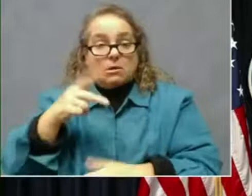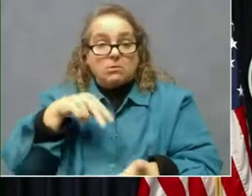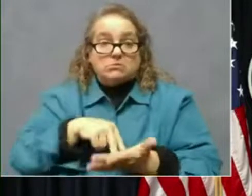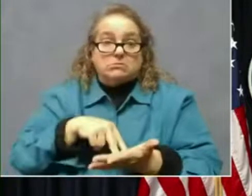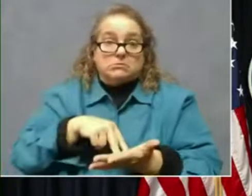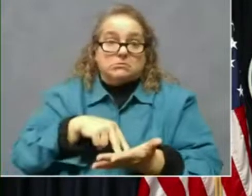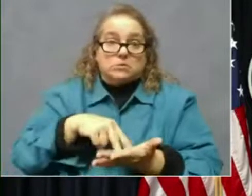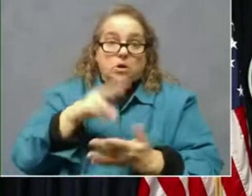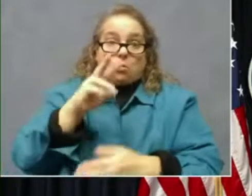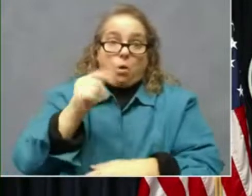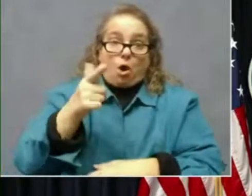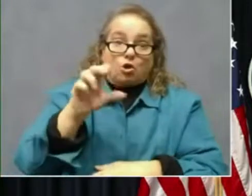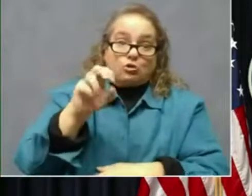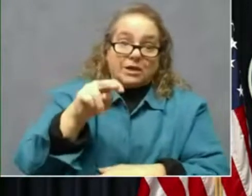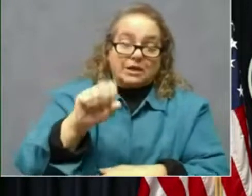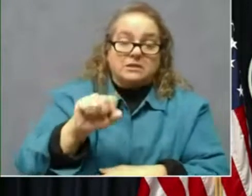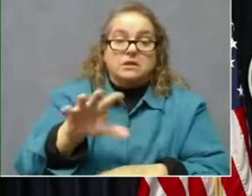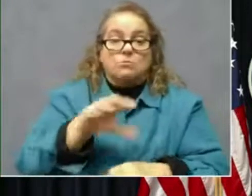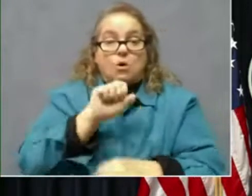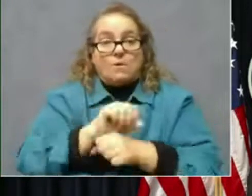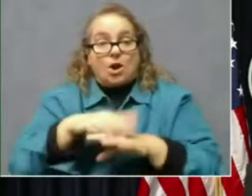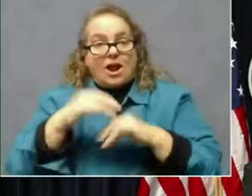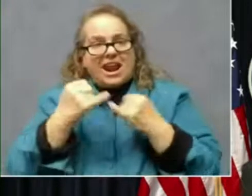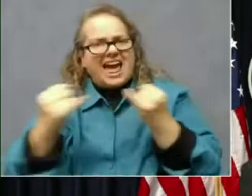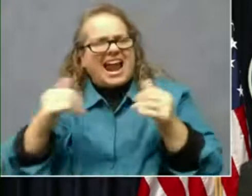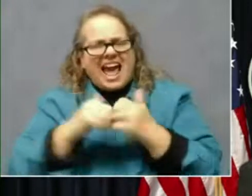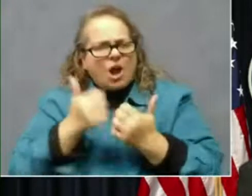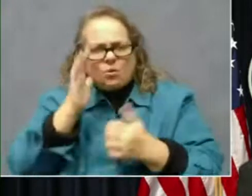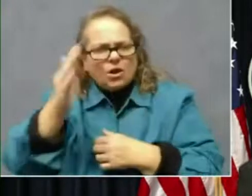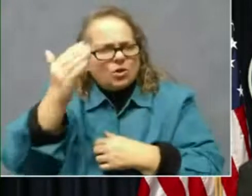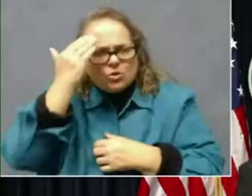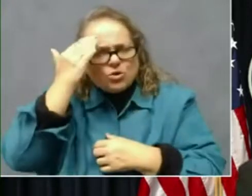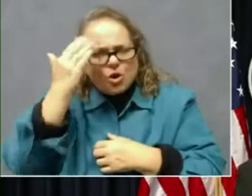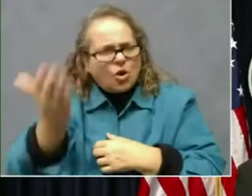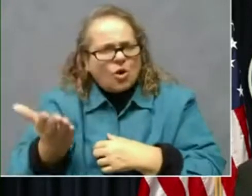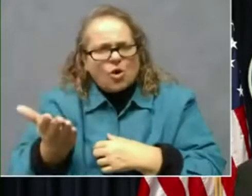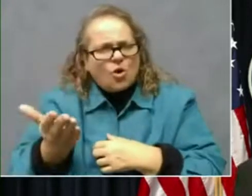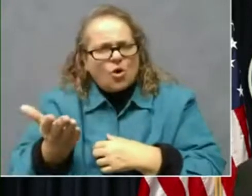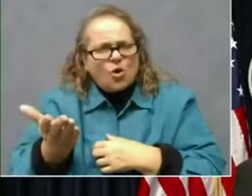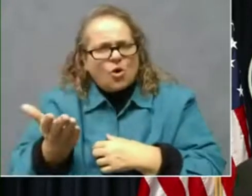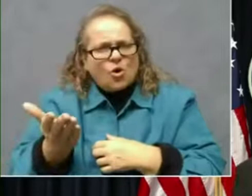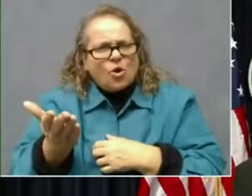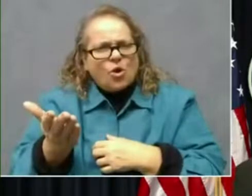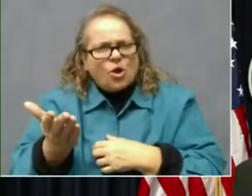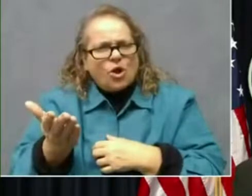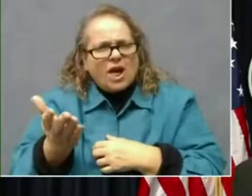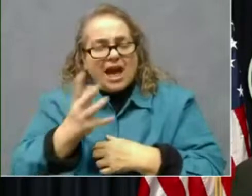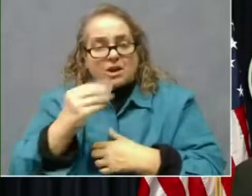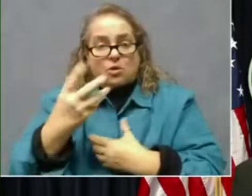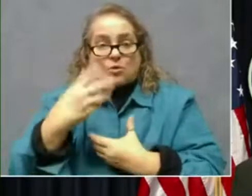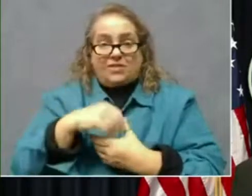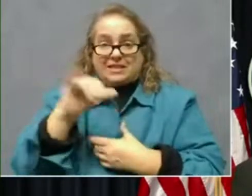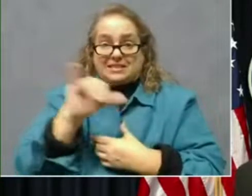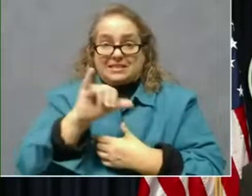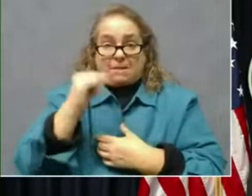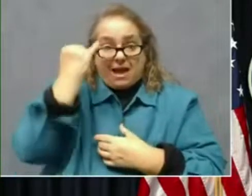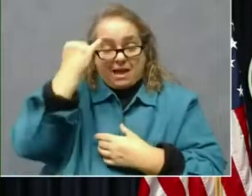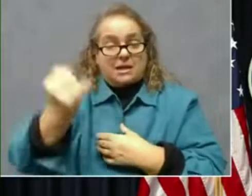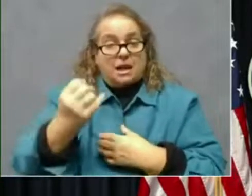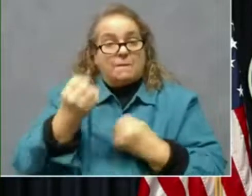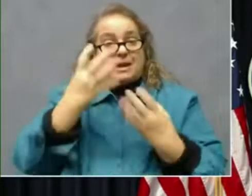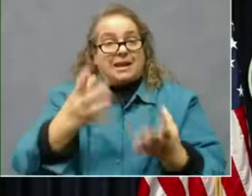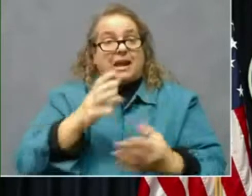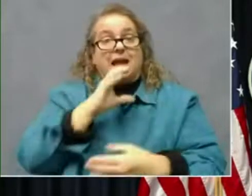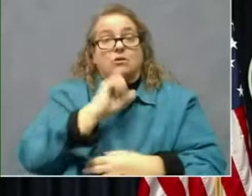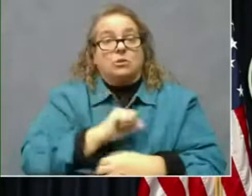Is it going to be by appointment online? How are they going to know when the appointments are available? You know, and in that same vein, a lot of the elderly population that we're